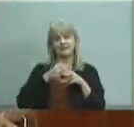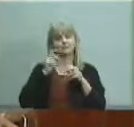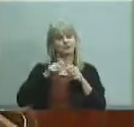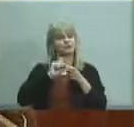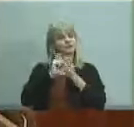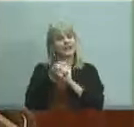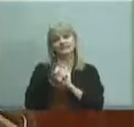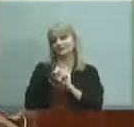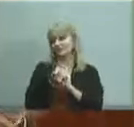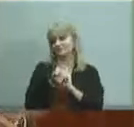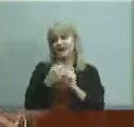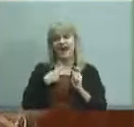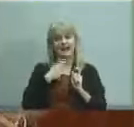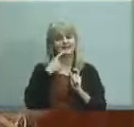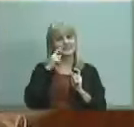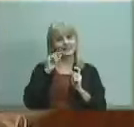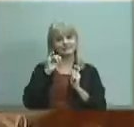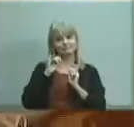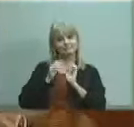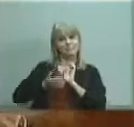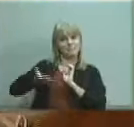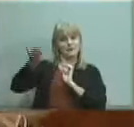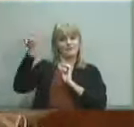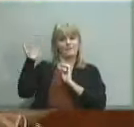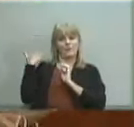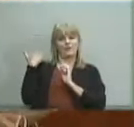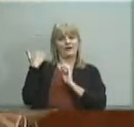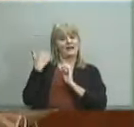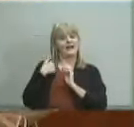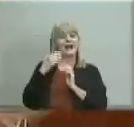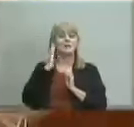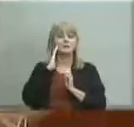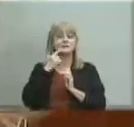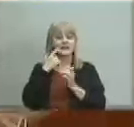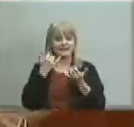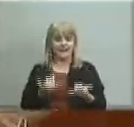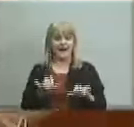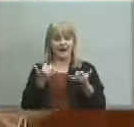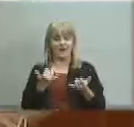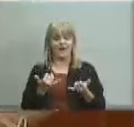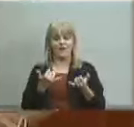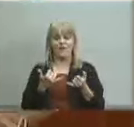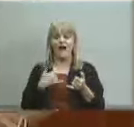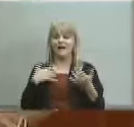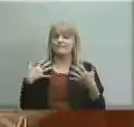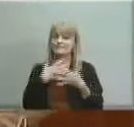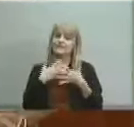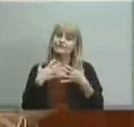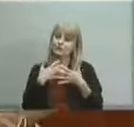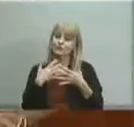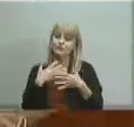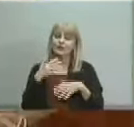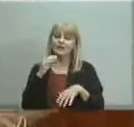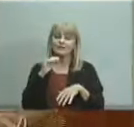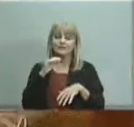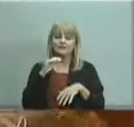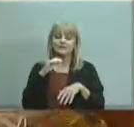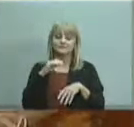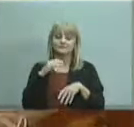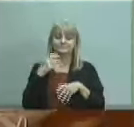then I said it then and I'm and I say it now and I really I really fear that that